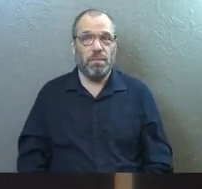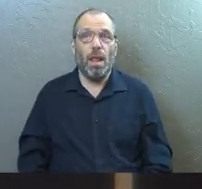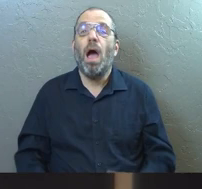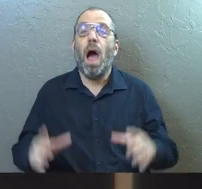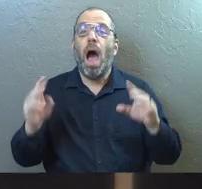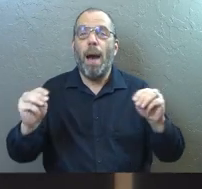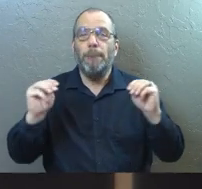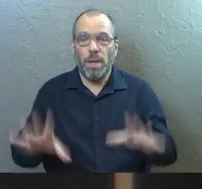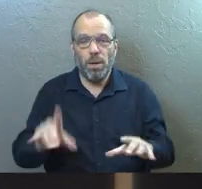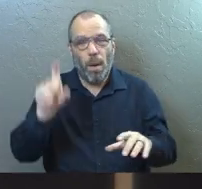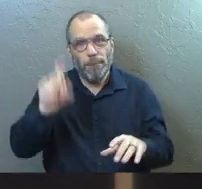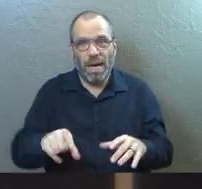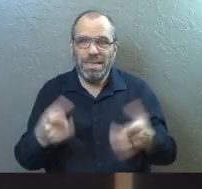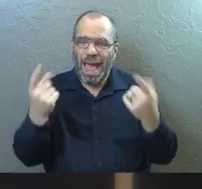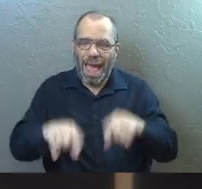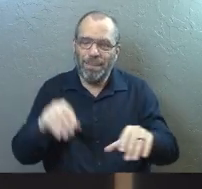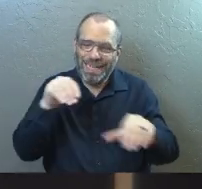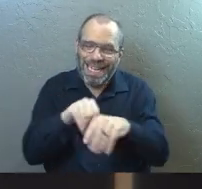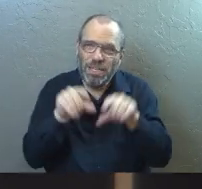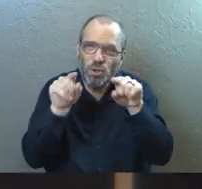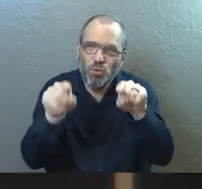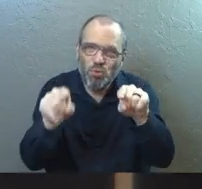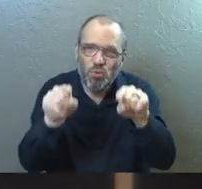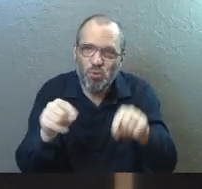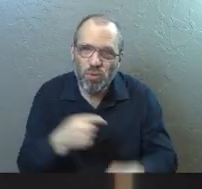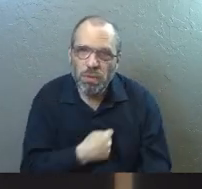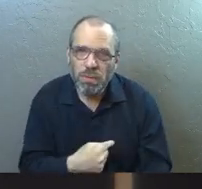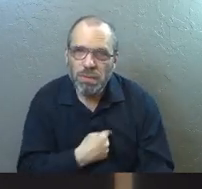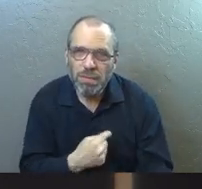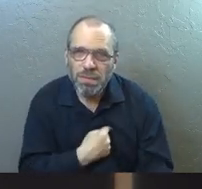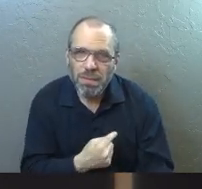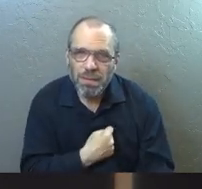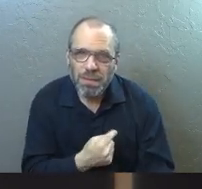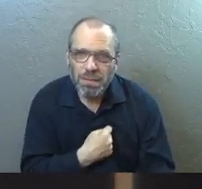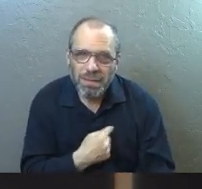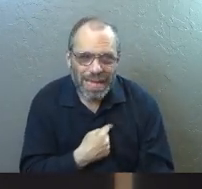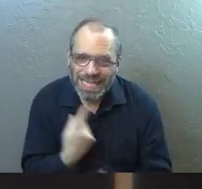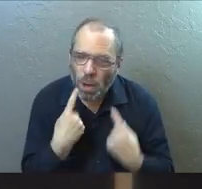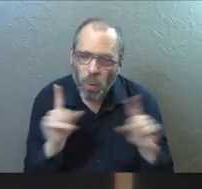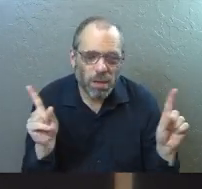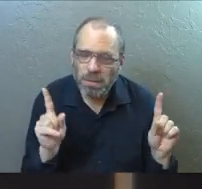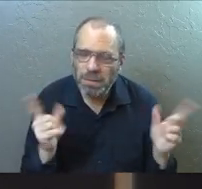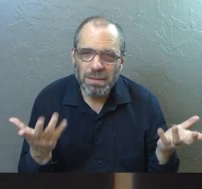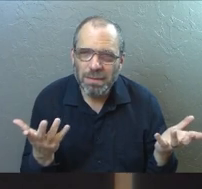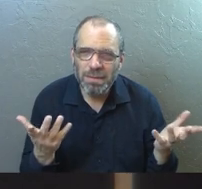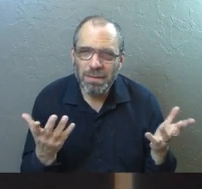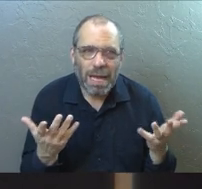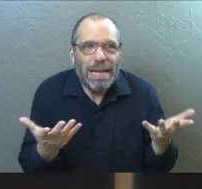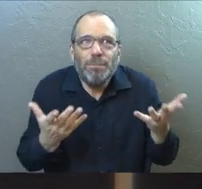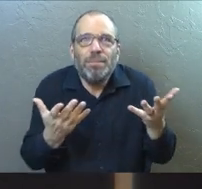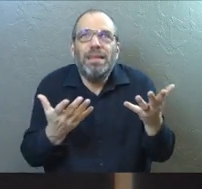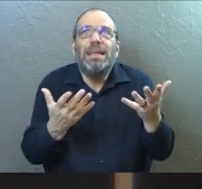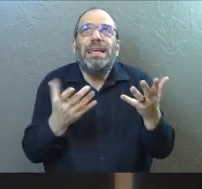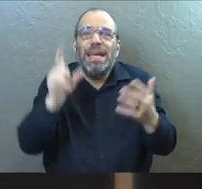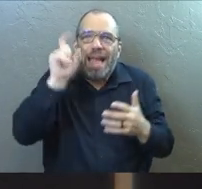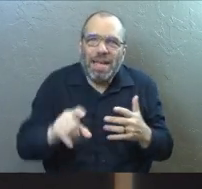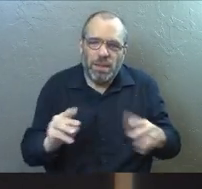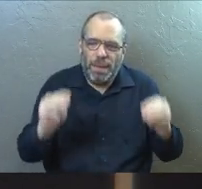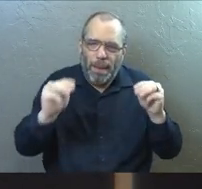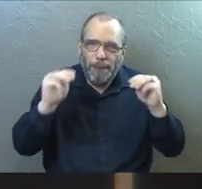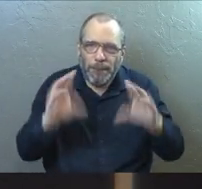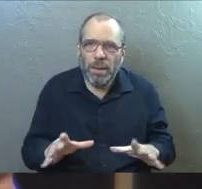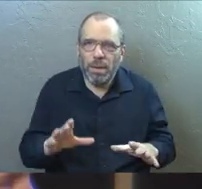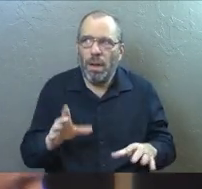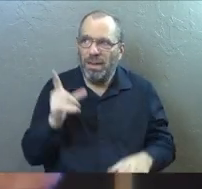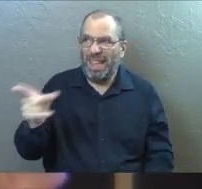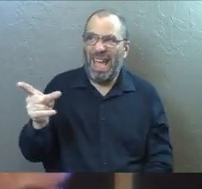A miracle has to happen in you is the only way that this works. It's got to be a miracle